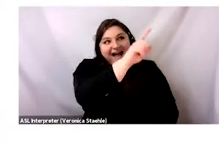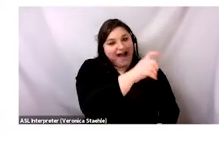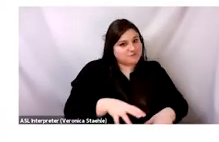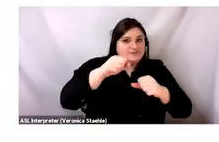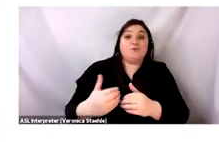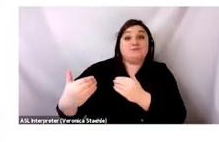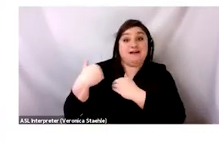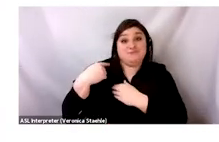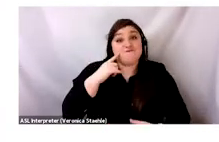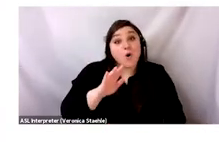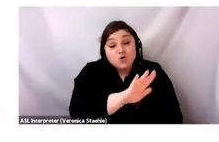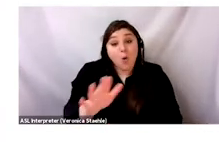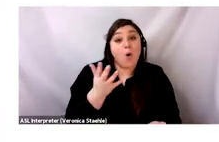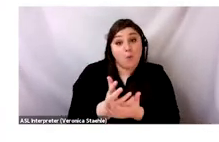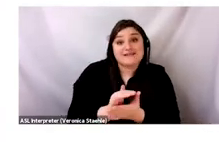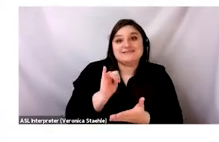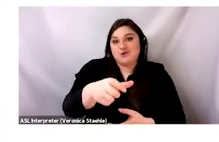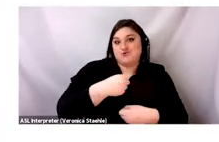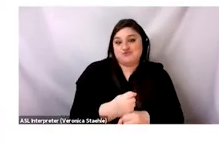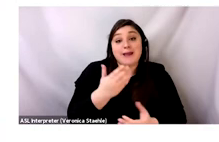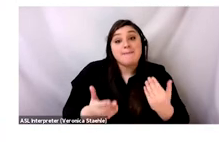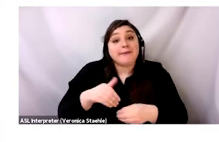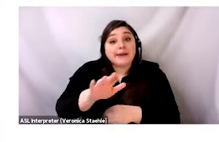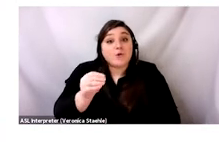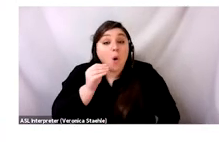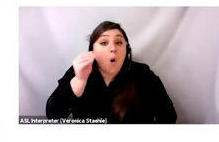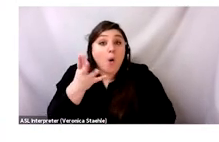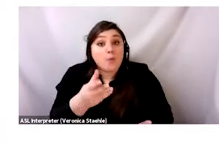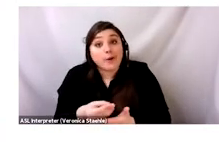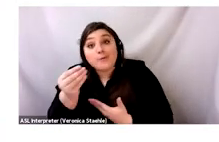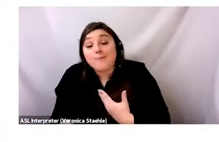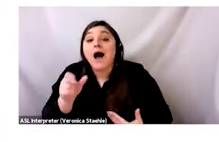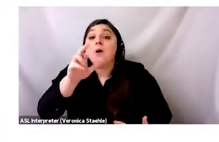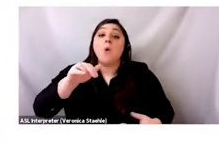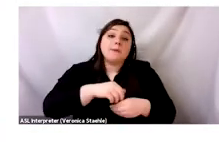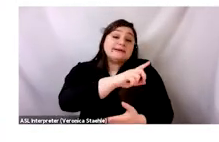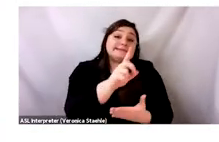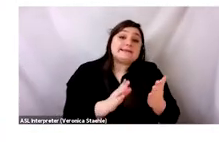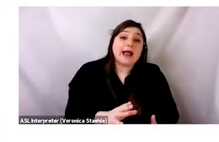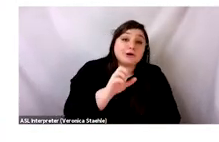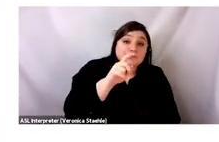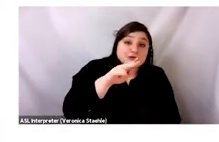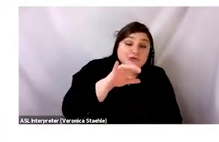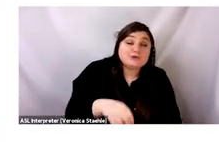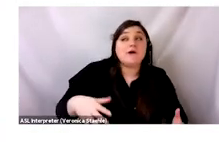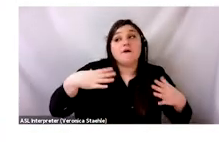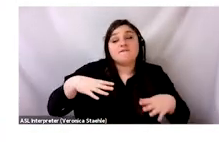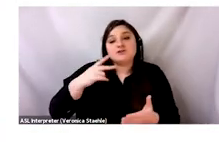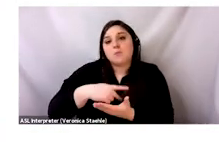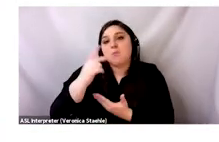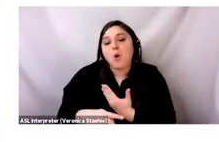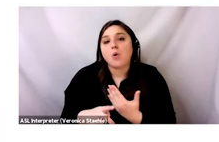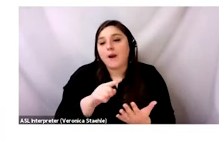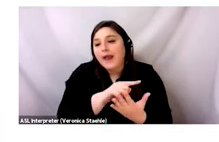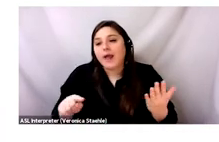mess, you know, can start with just taking responsibility for the waste that you're creating, whether that's in your home or I think, you know, designer,